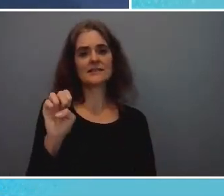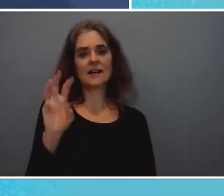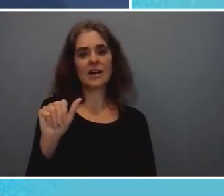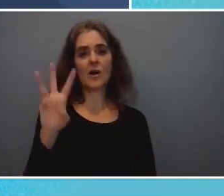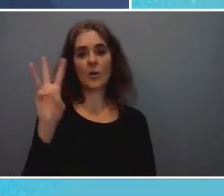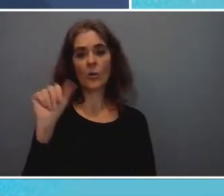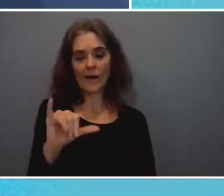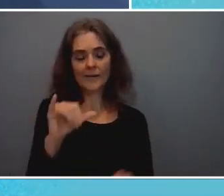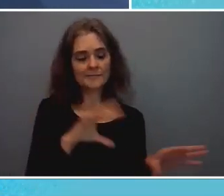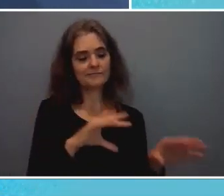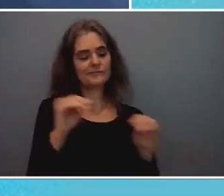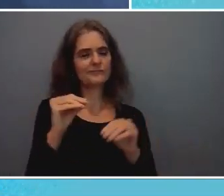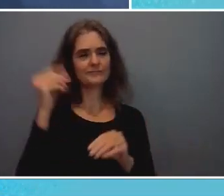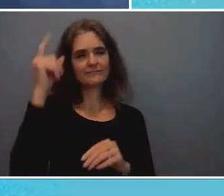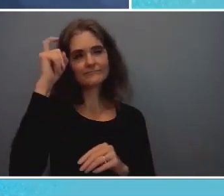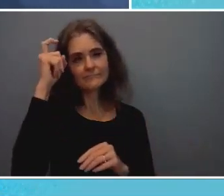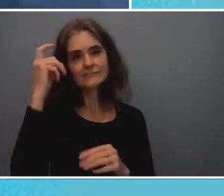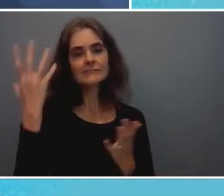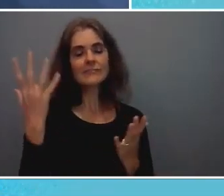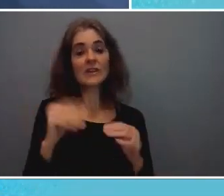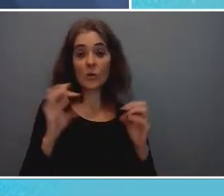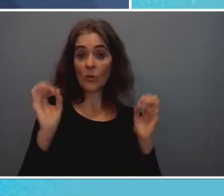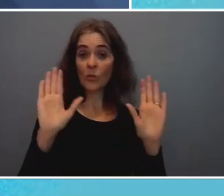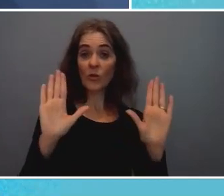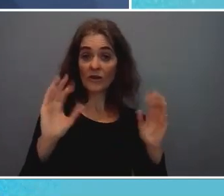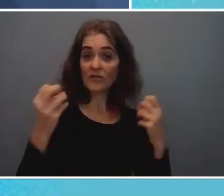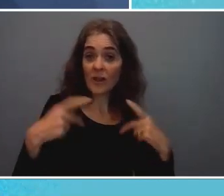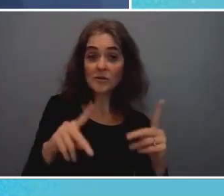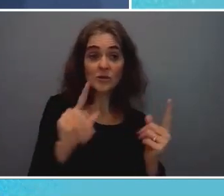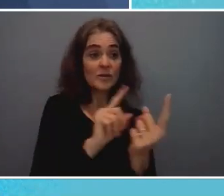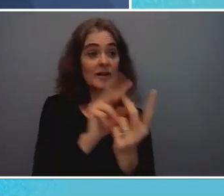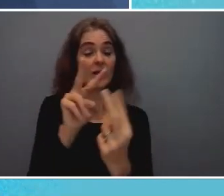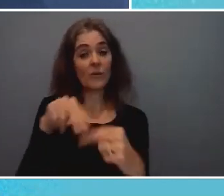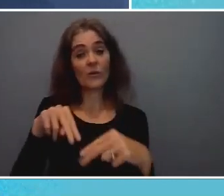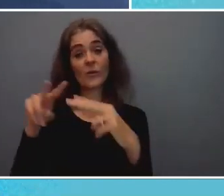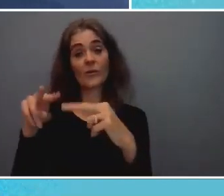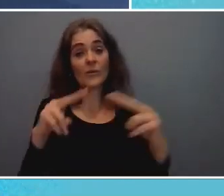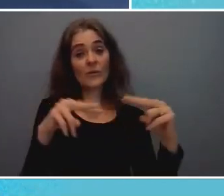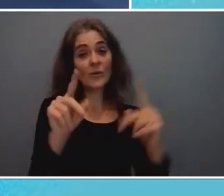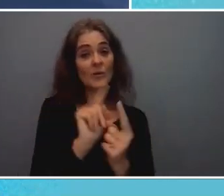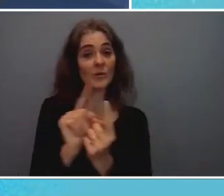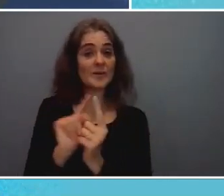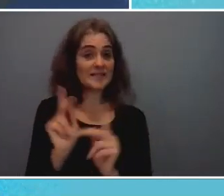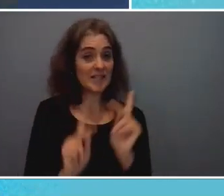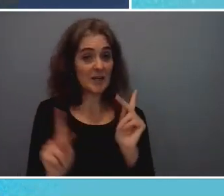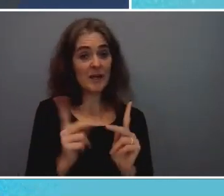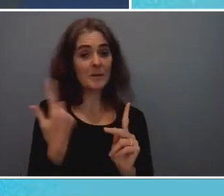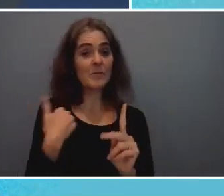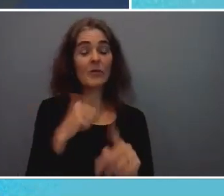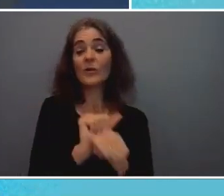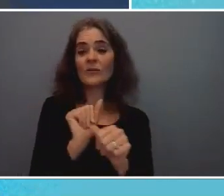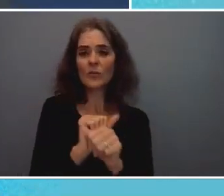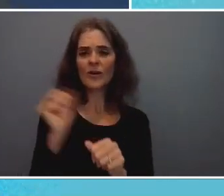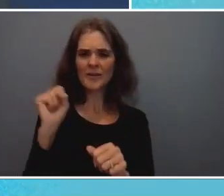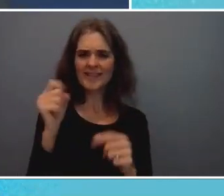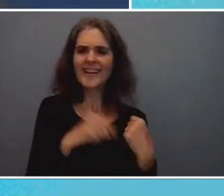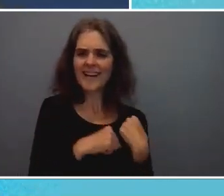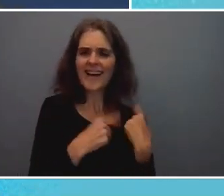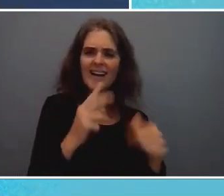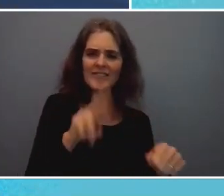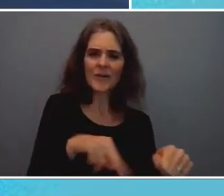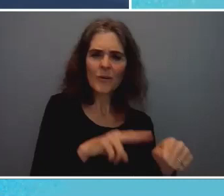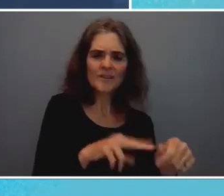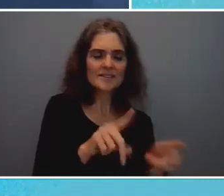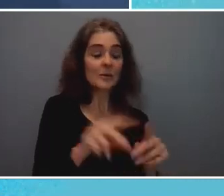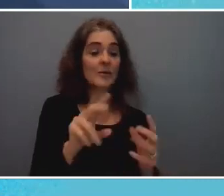opportunity to see people that we've worked with. To see people that we've traveled with. To see